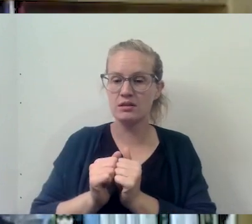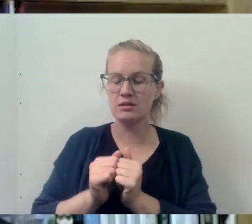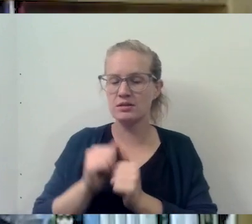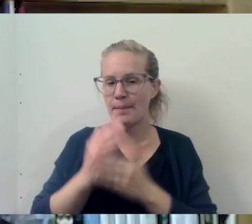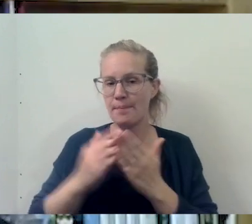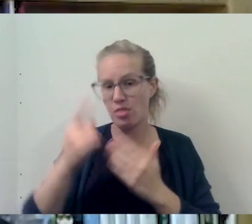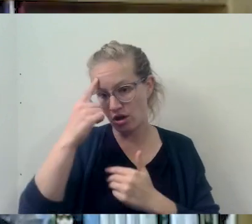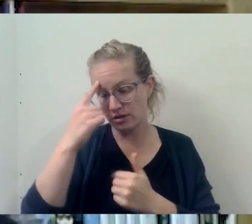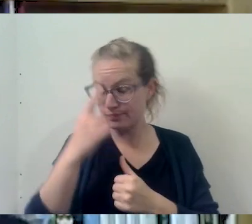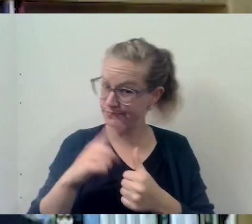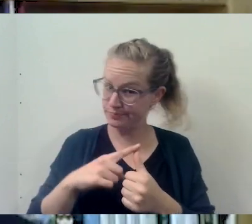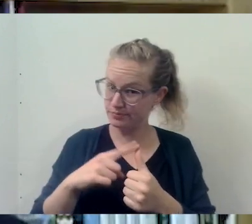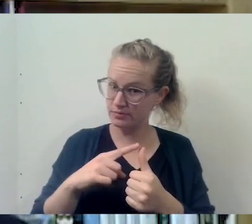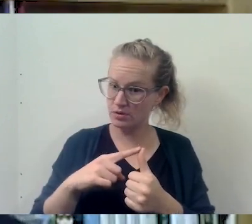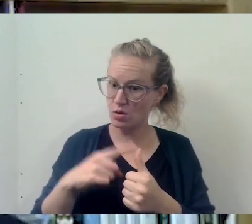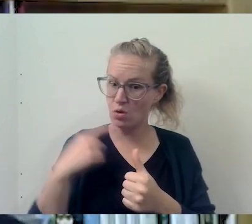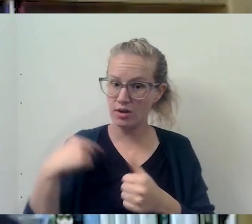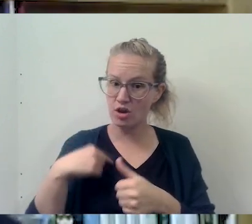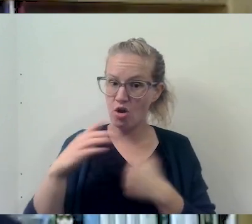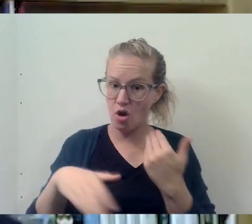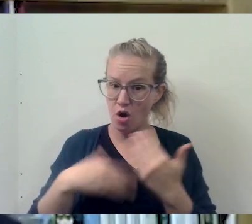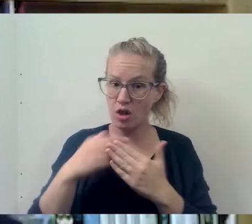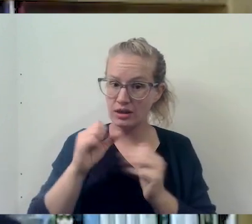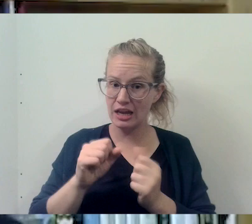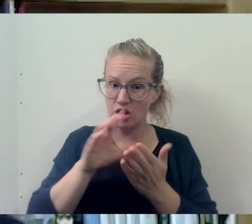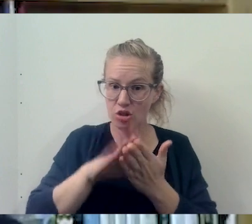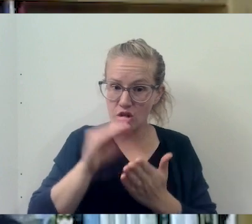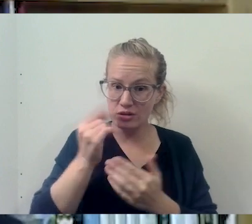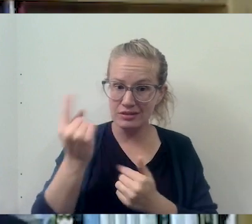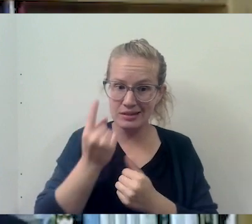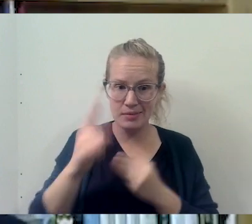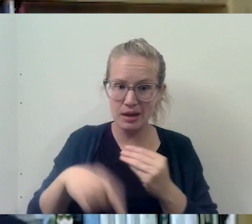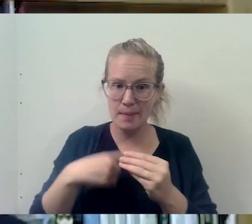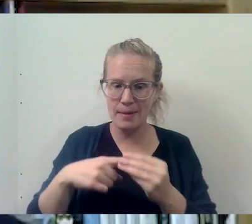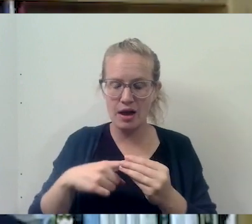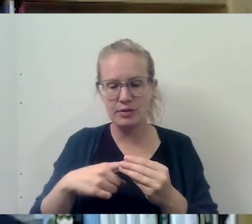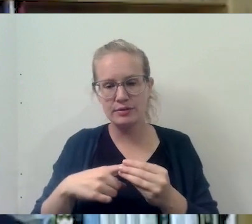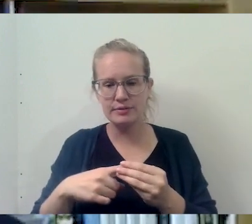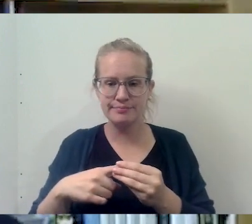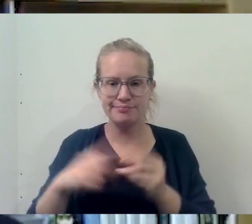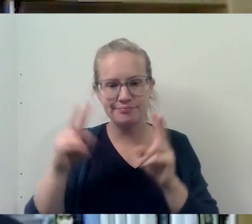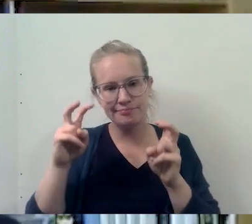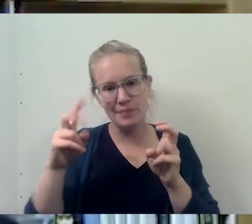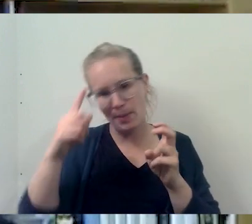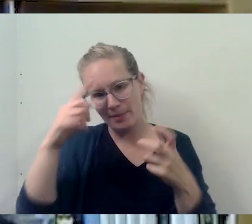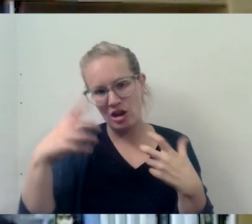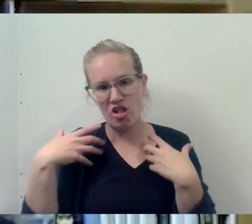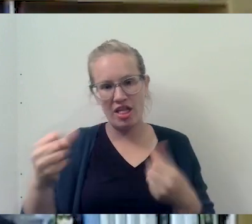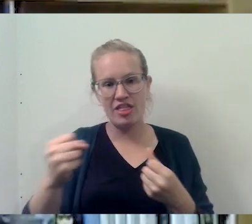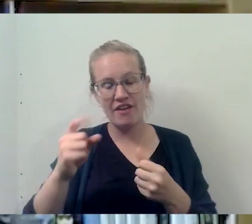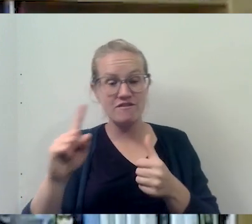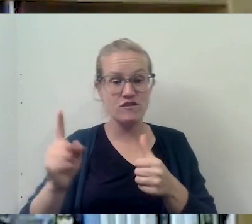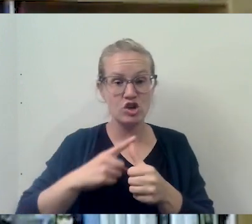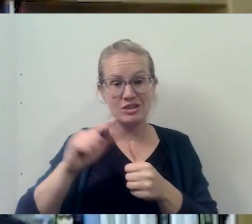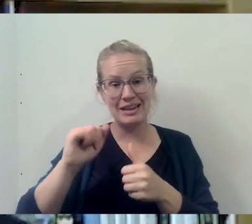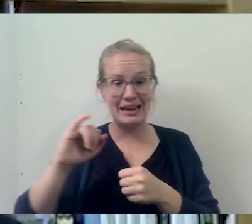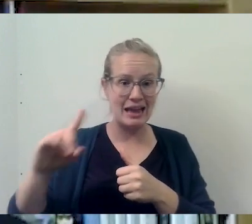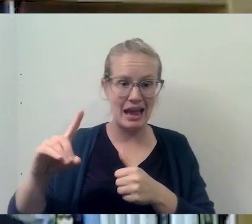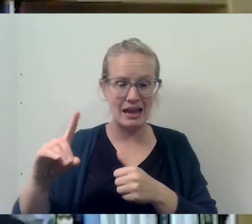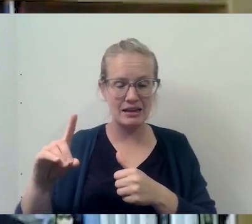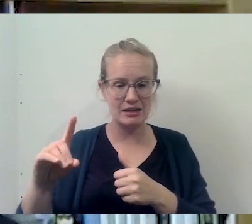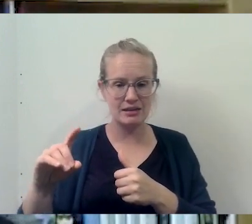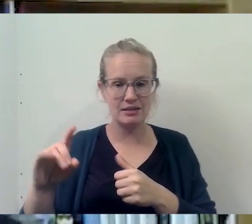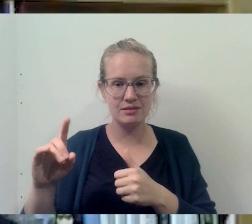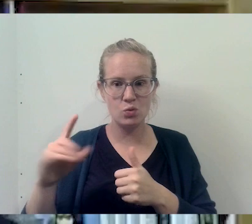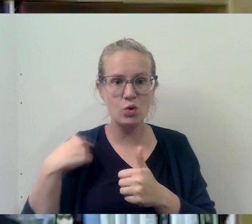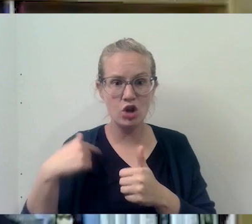mind. One is that we all can learn something about, um, if you want to call it mental health first aid, you could say. I